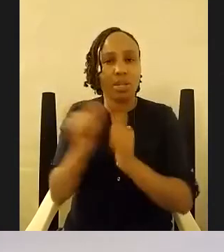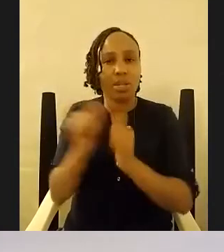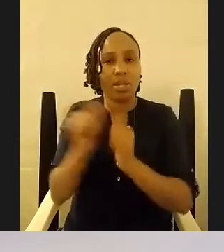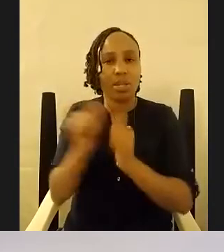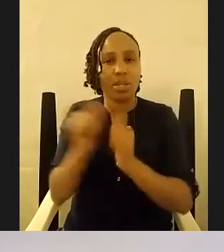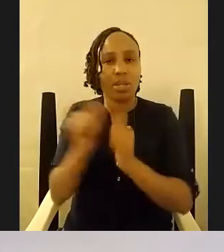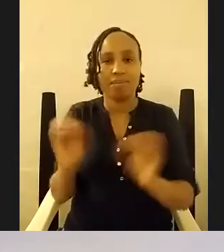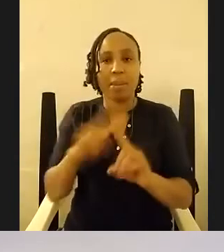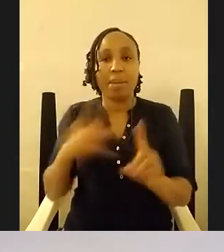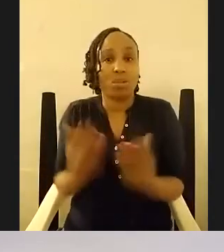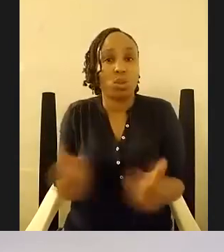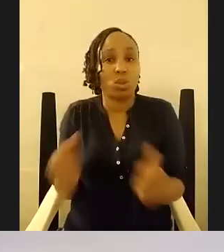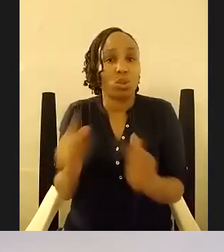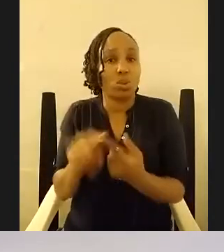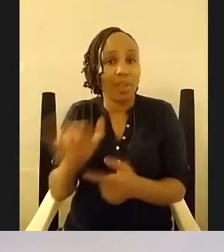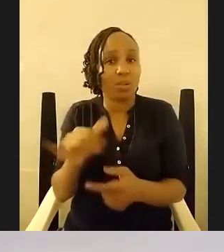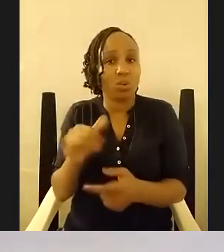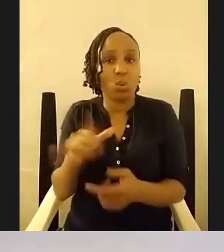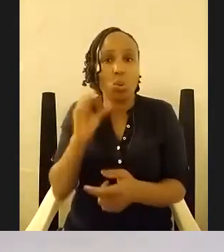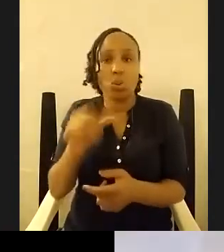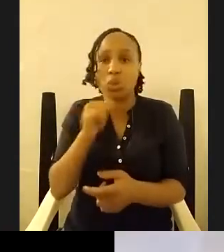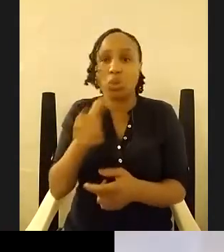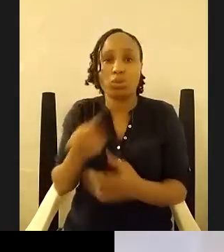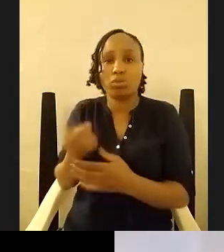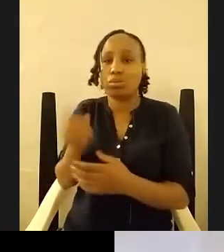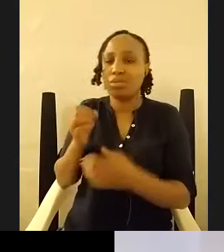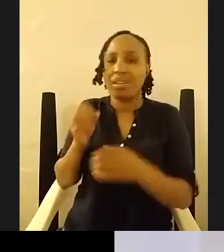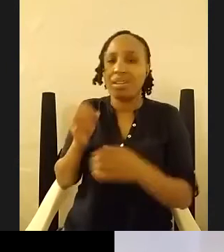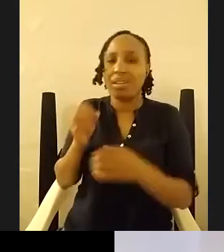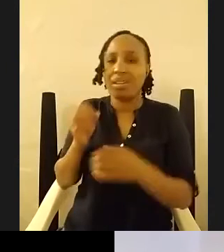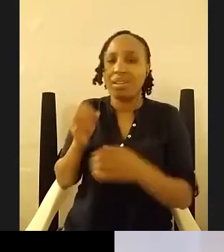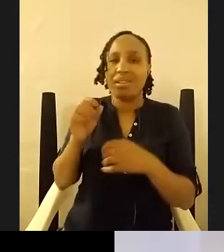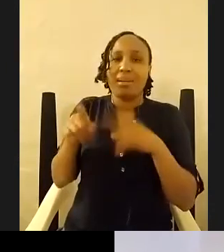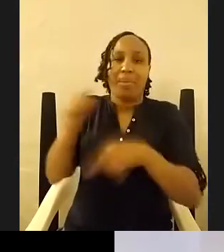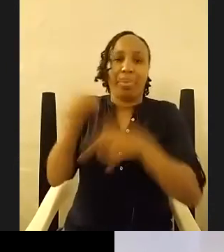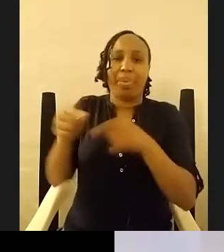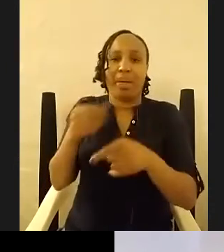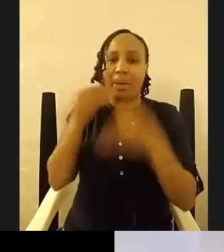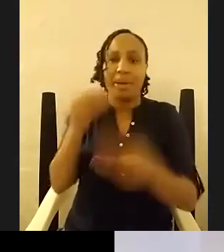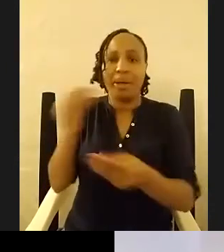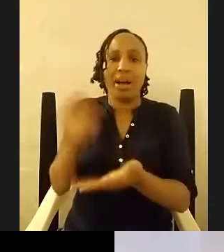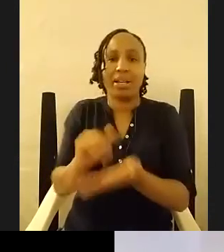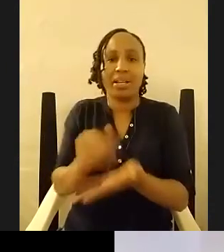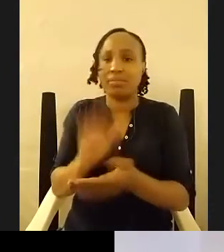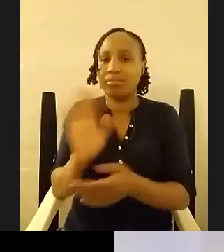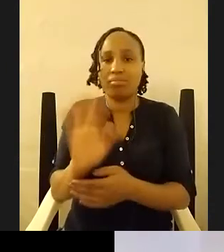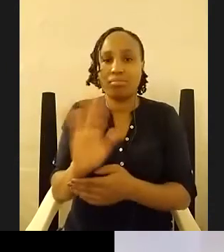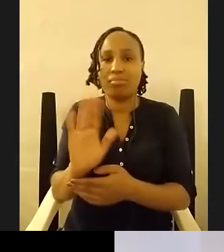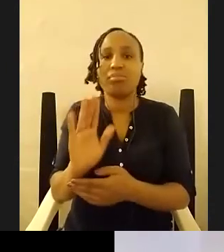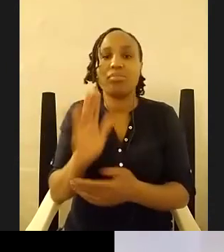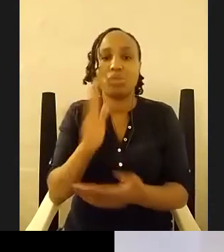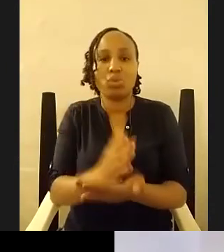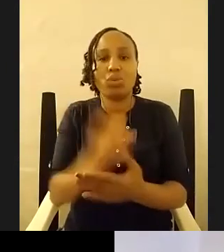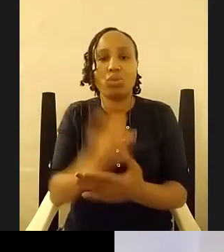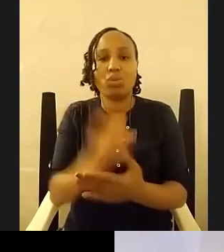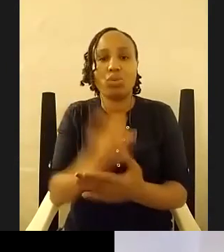throw a tiff about it it was like well we're going to have to show the opposite is true with future work and that was the only